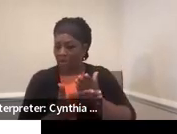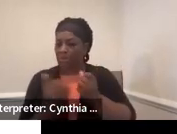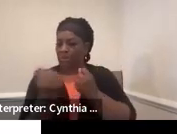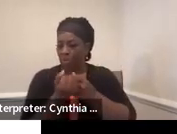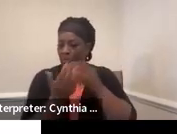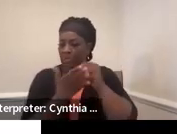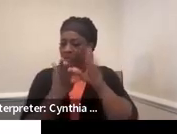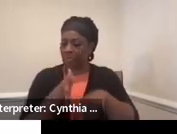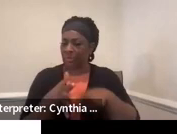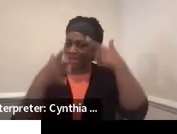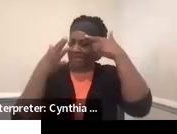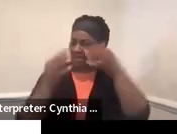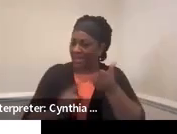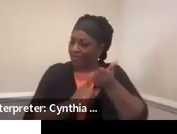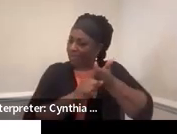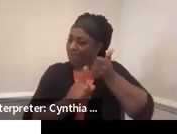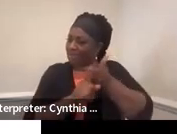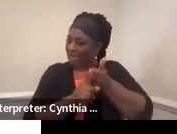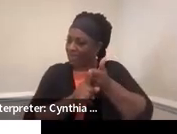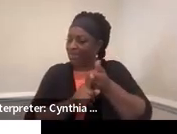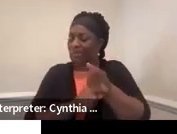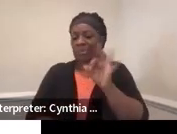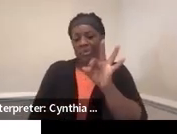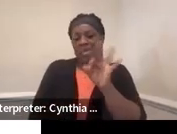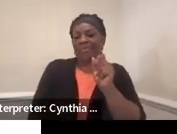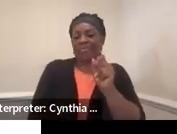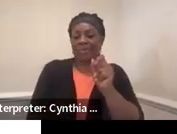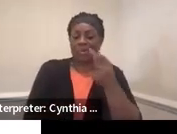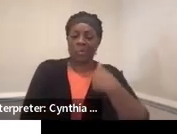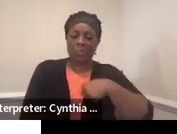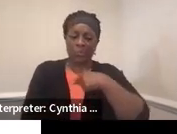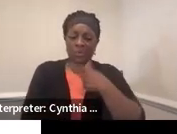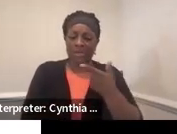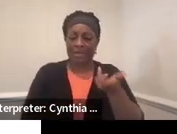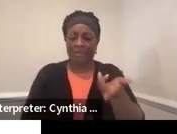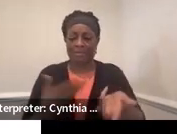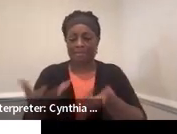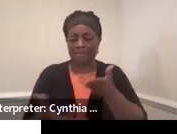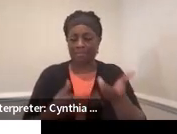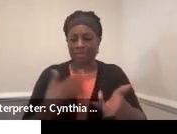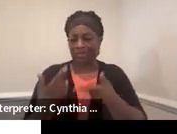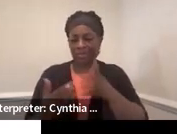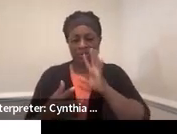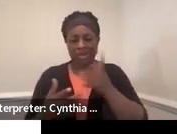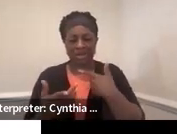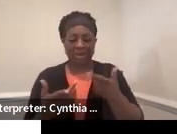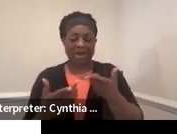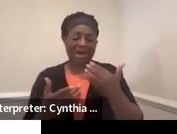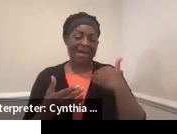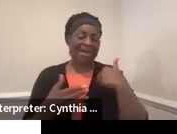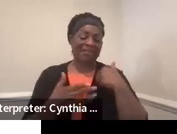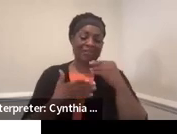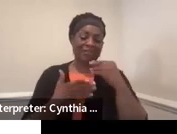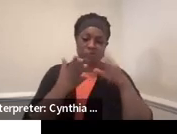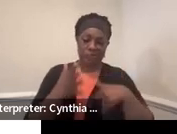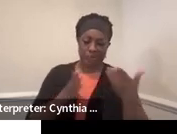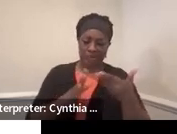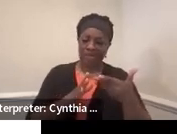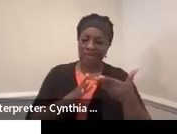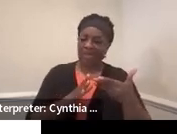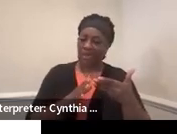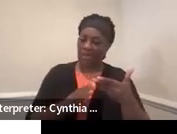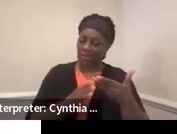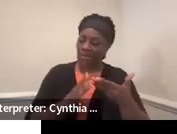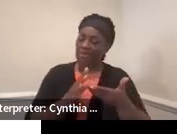in deciding. So if we were speaking, I had this student that wanted to be an